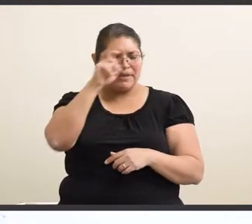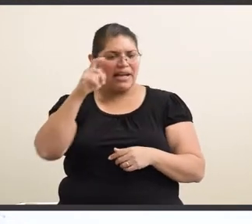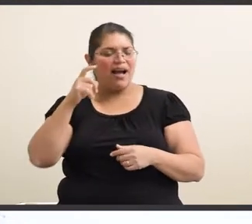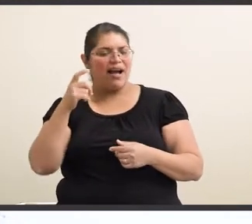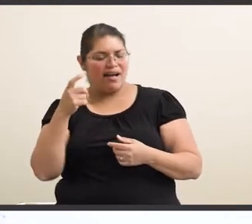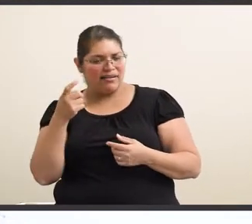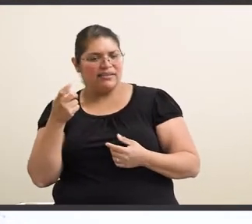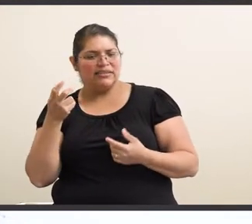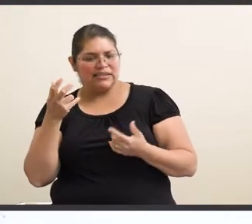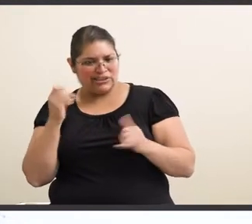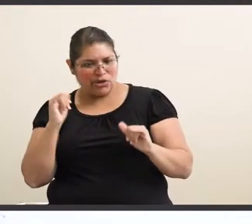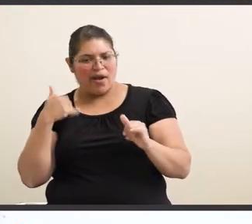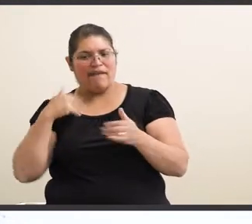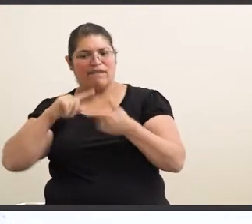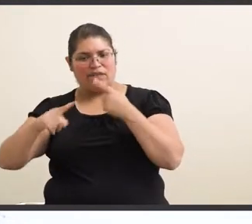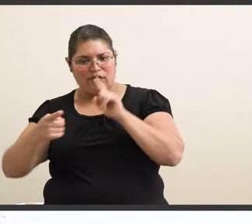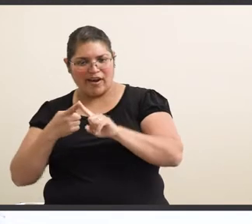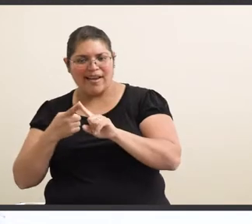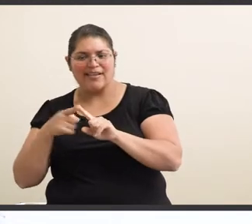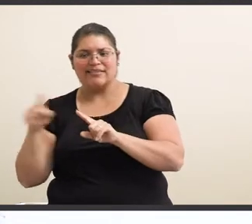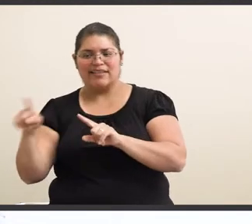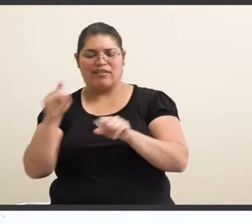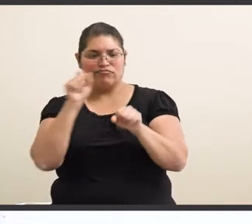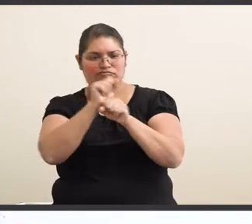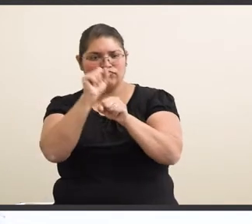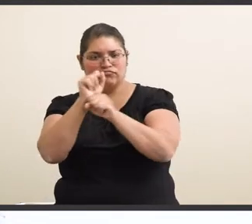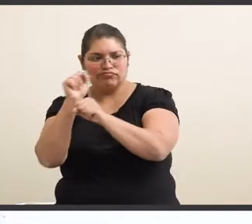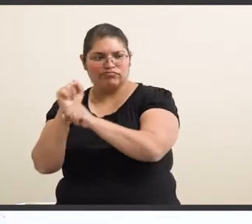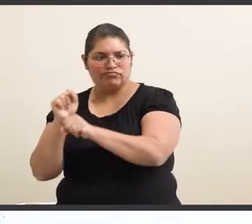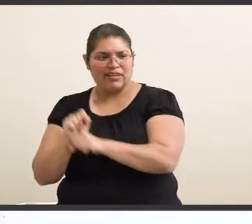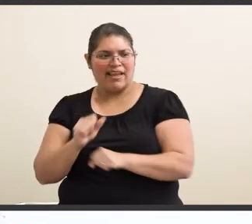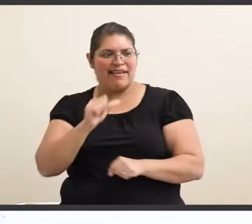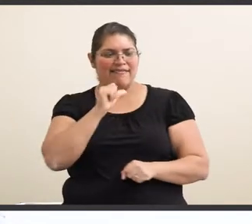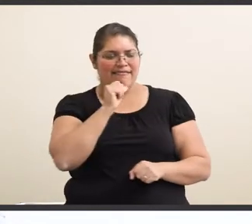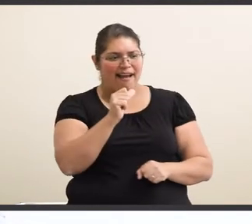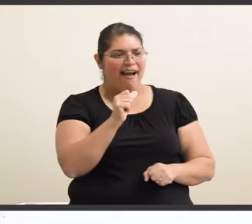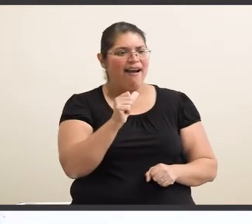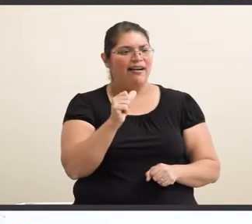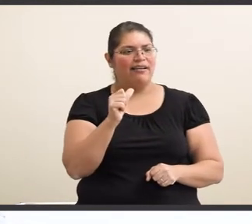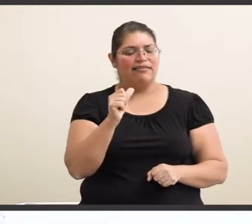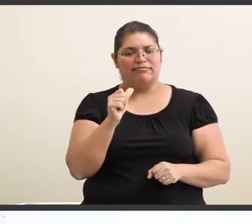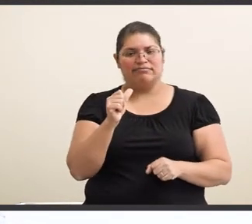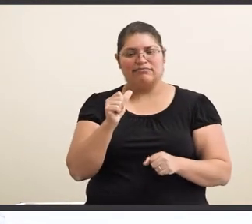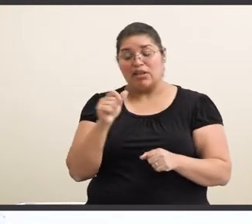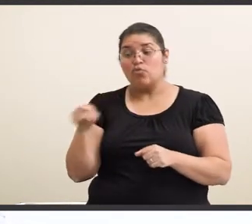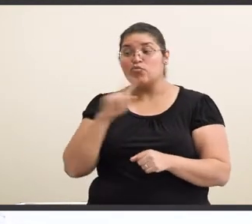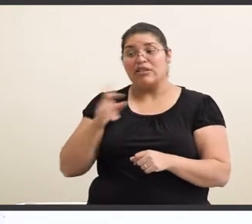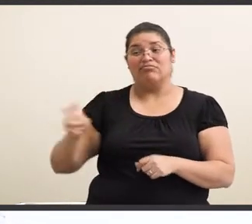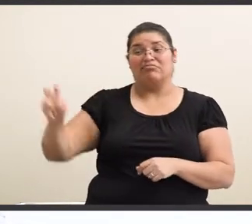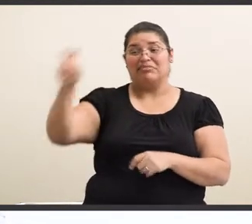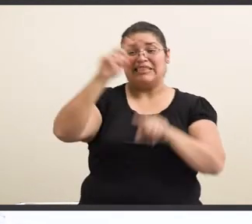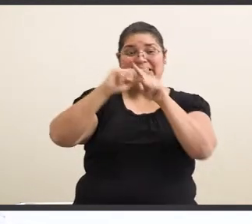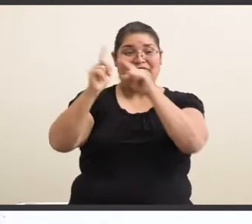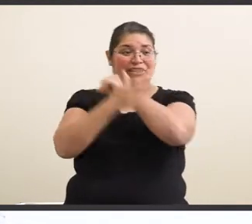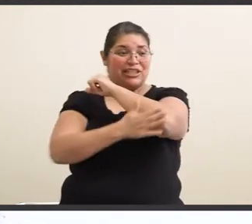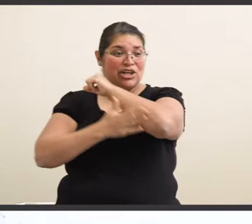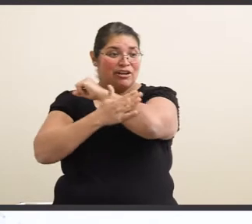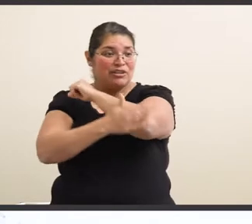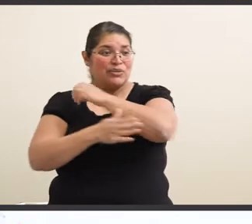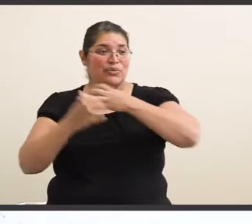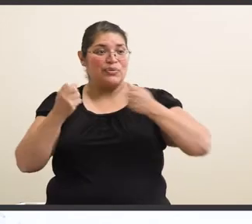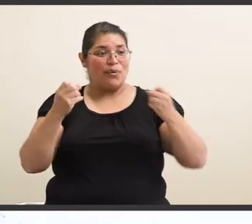friends who do this kind of work. Notre Dame have traveled different countries. So, like,